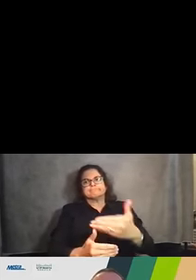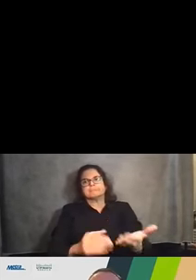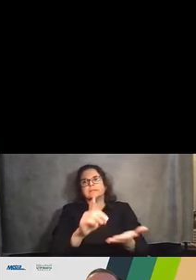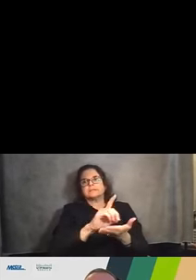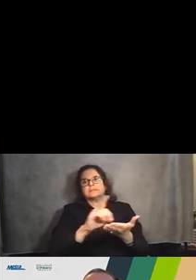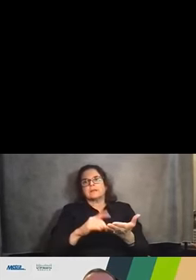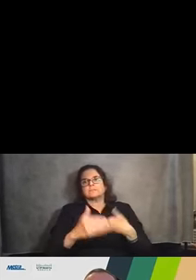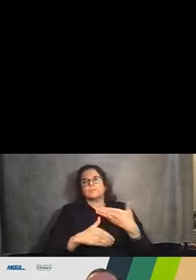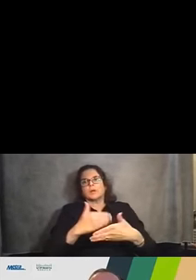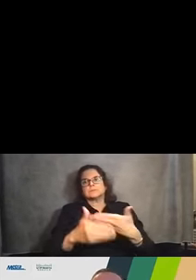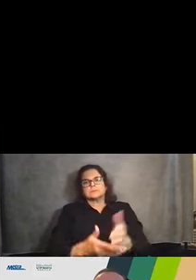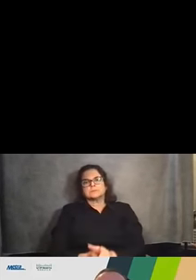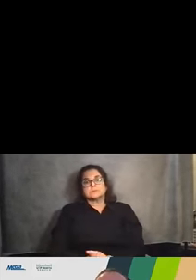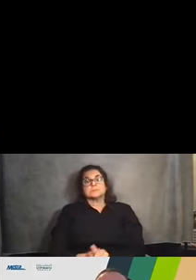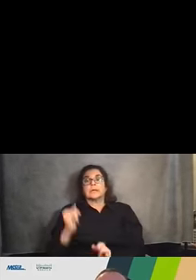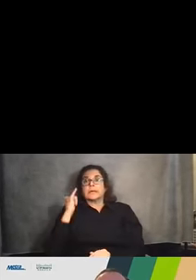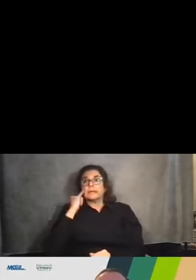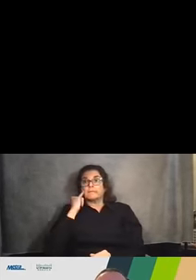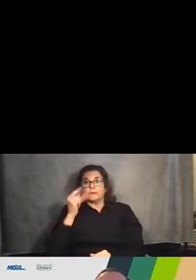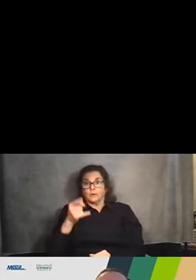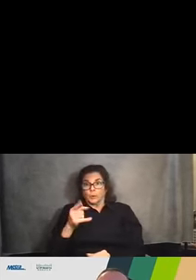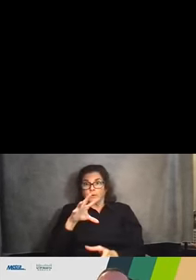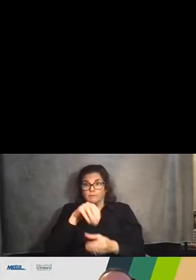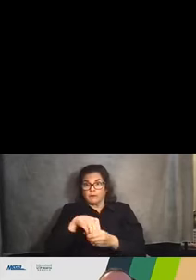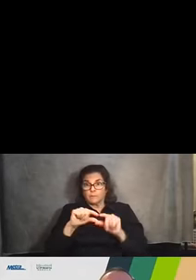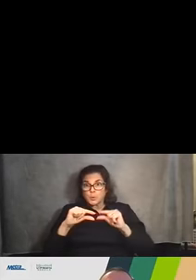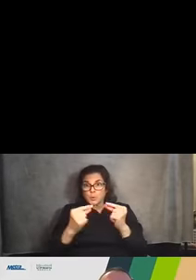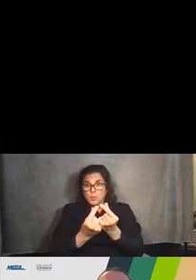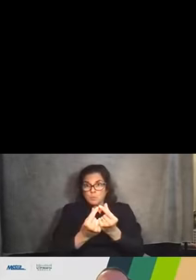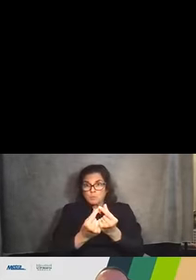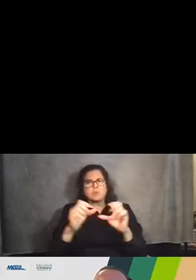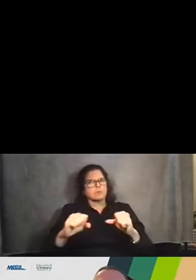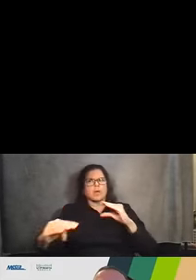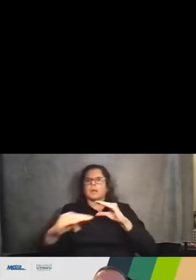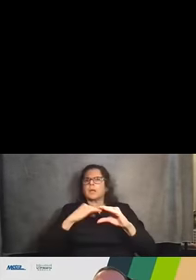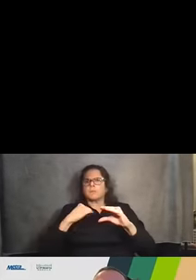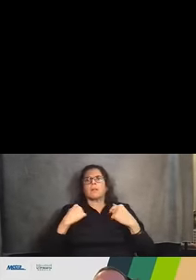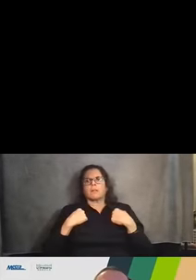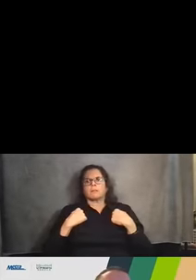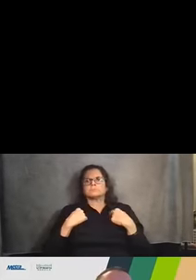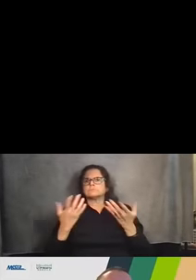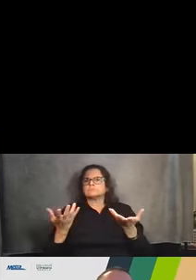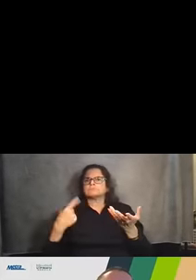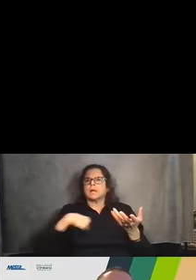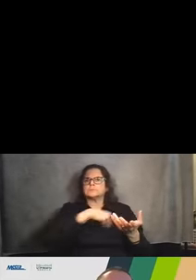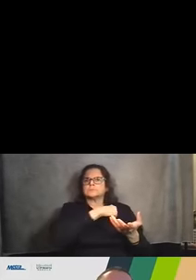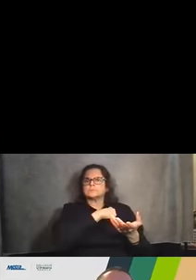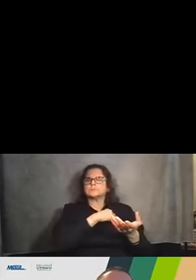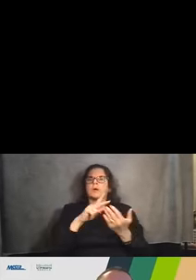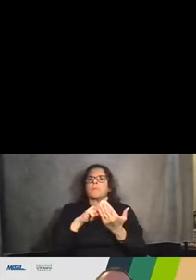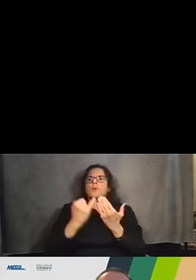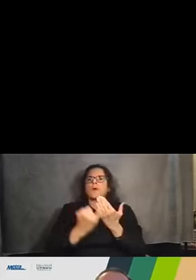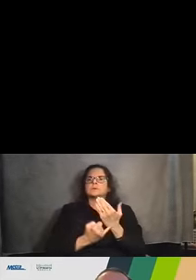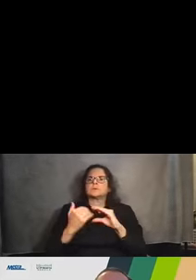If you are one of those groups, you can feel free to email us at the project email, which we'll again provide later in the presentation.